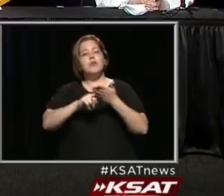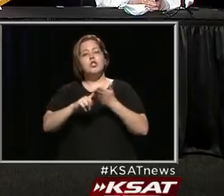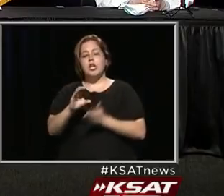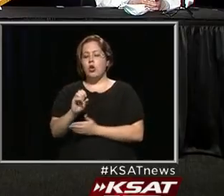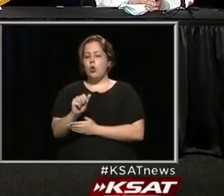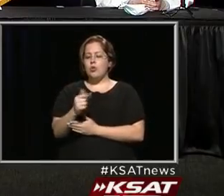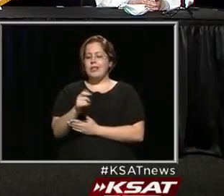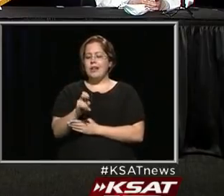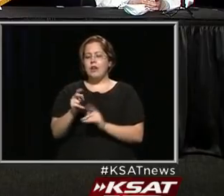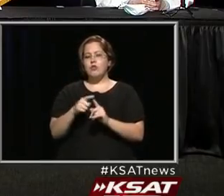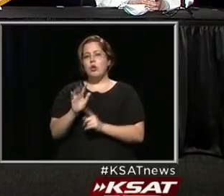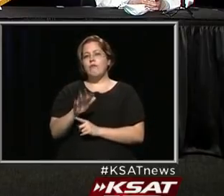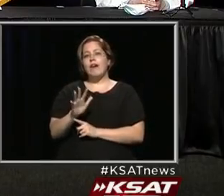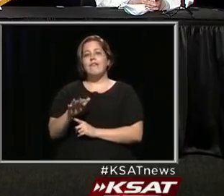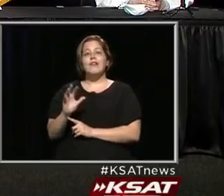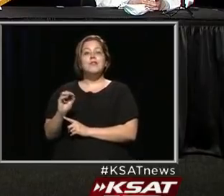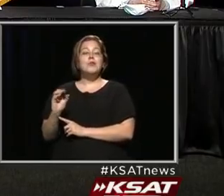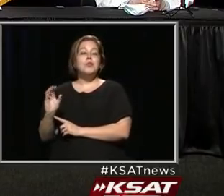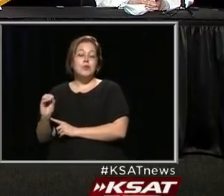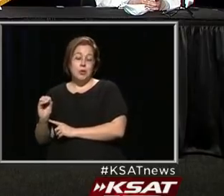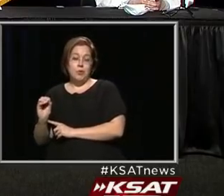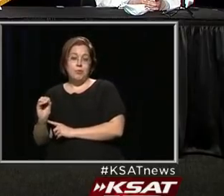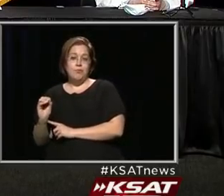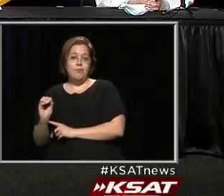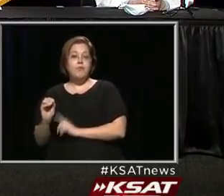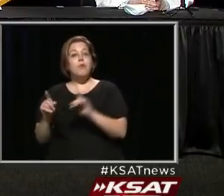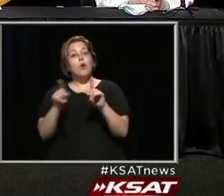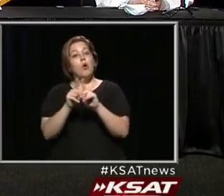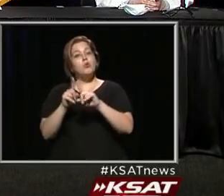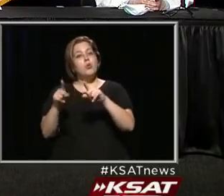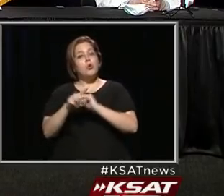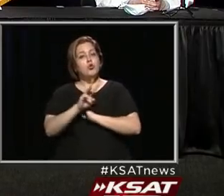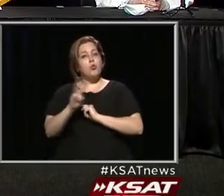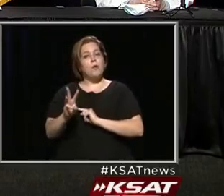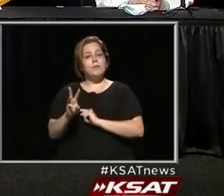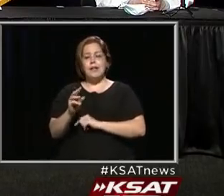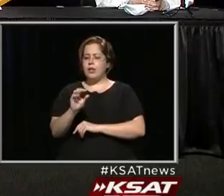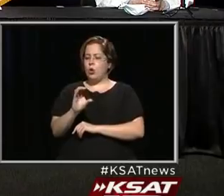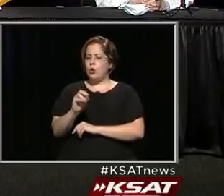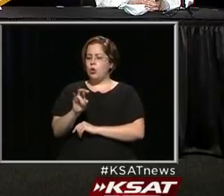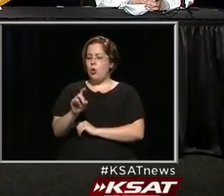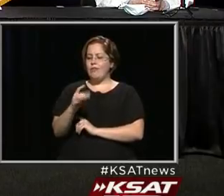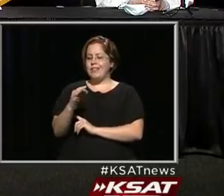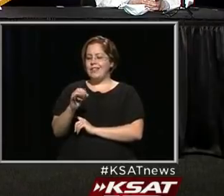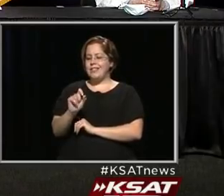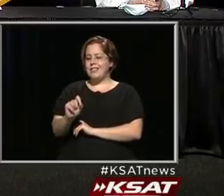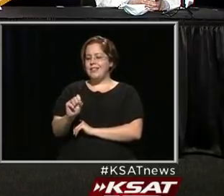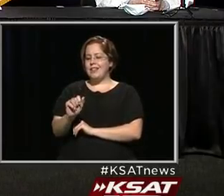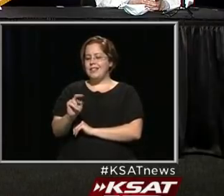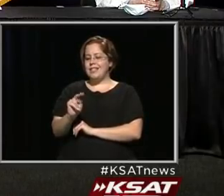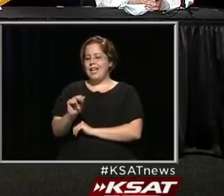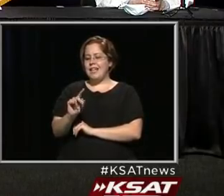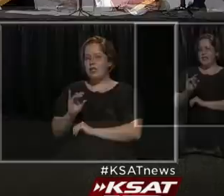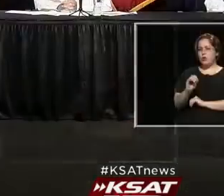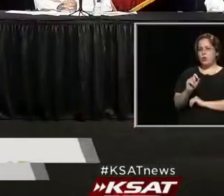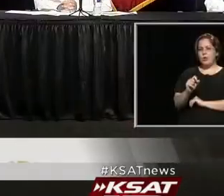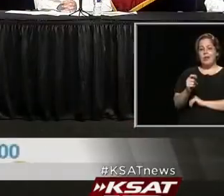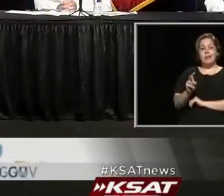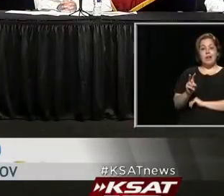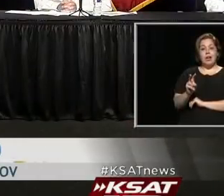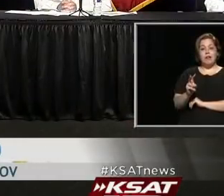COSAGOV to 55000. You can also go to the website anytime at covid19.sanantonio.gov.